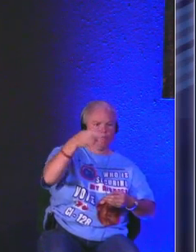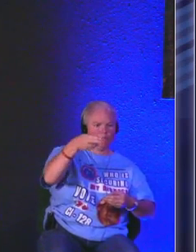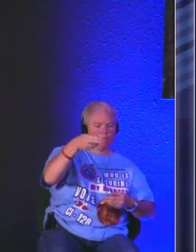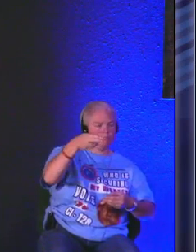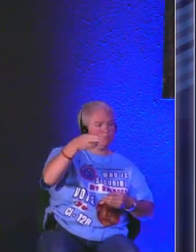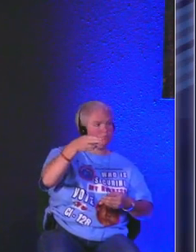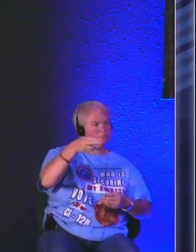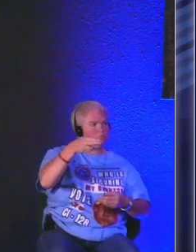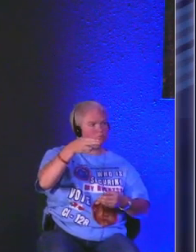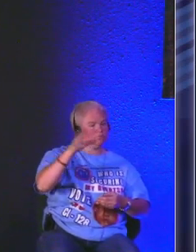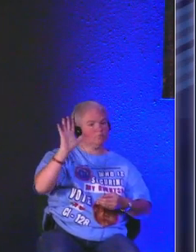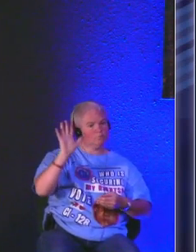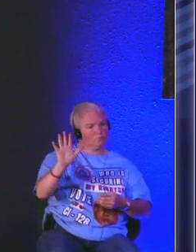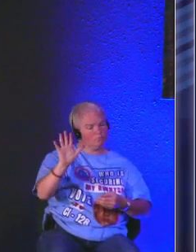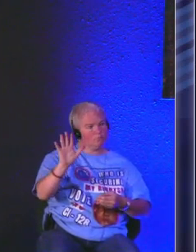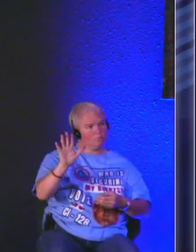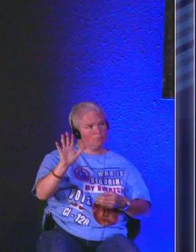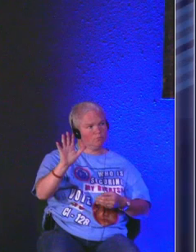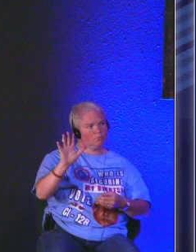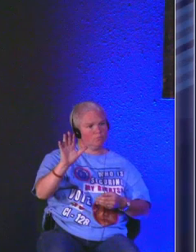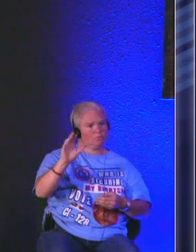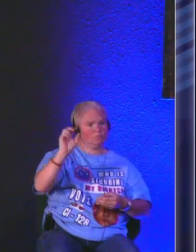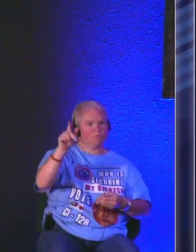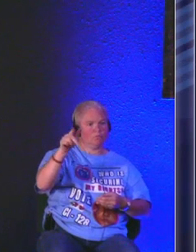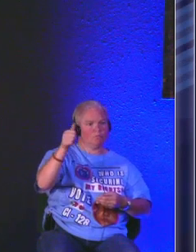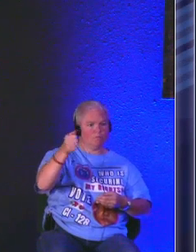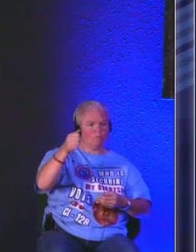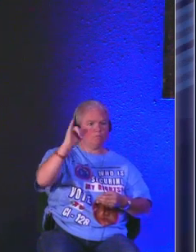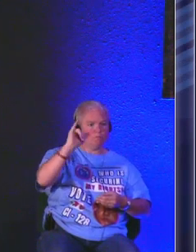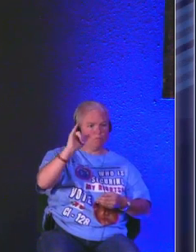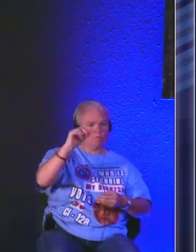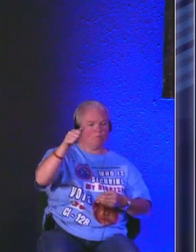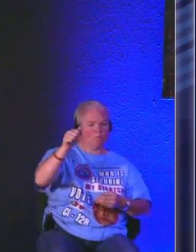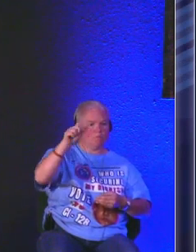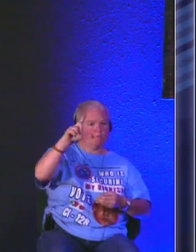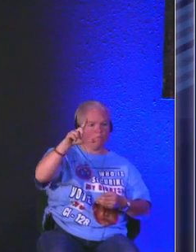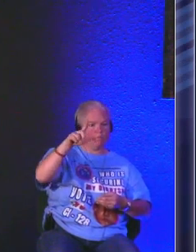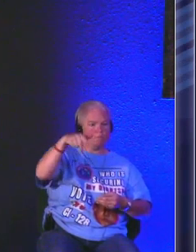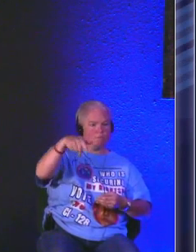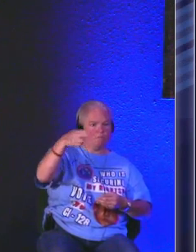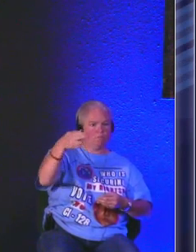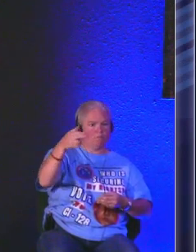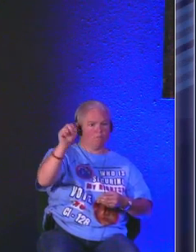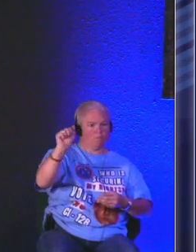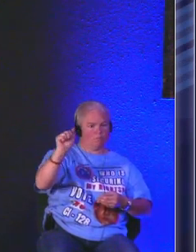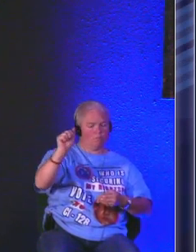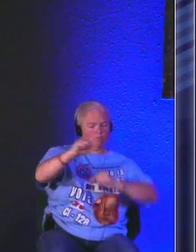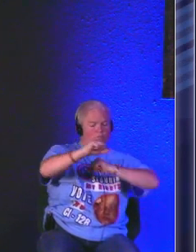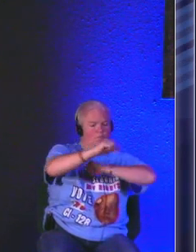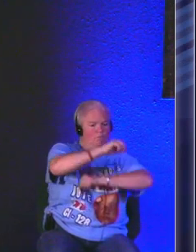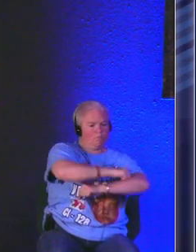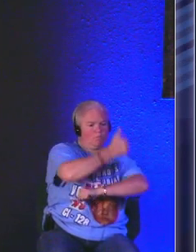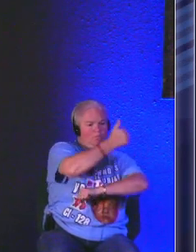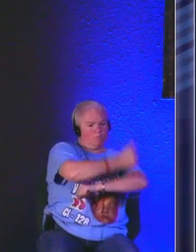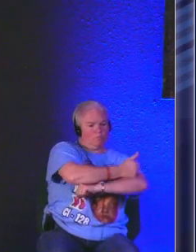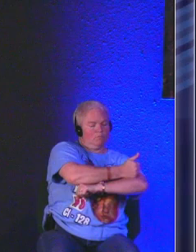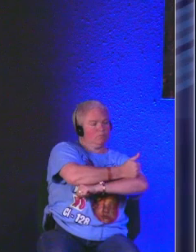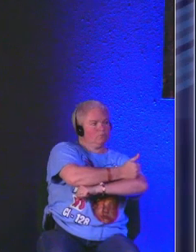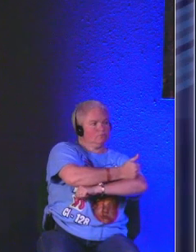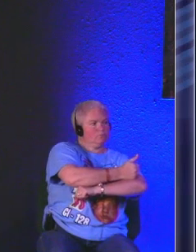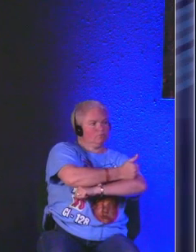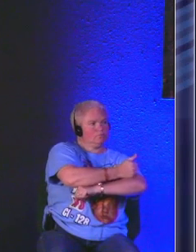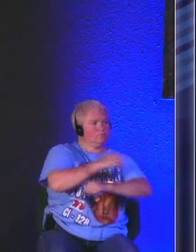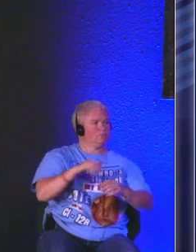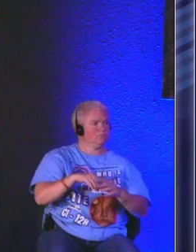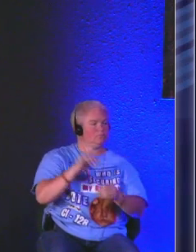in unless you're a Carroll student then you can get in free it is in the bulletin if you want to go out to support them awesome